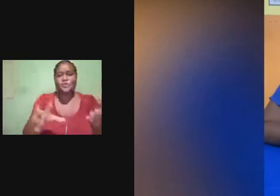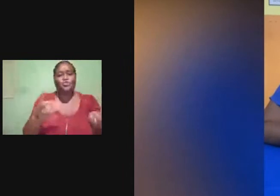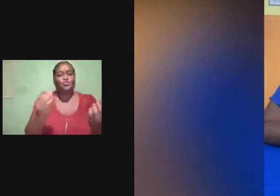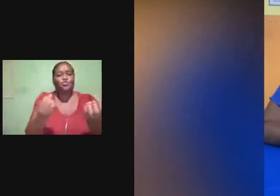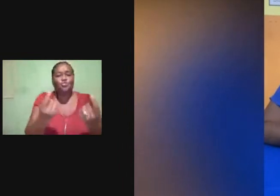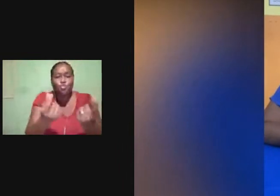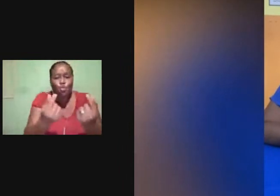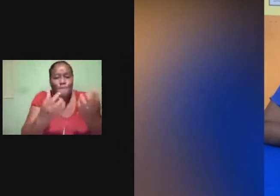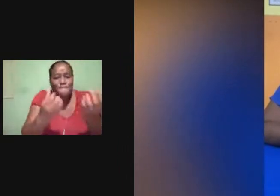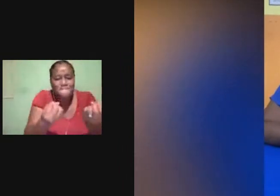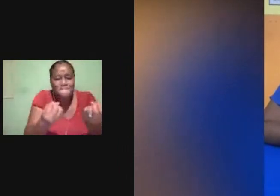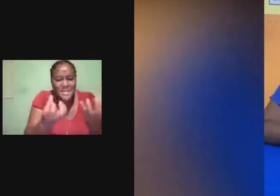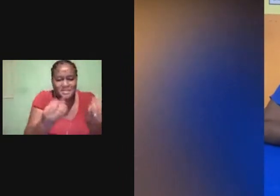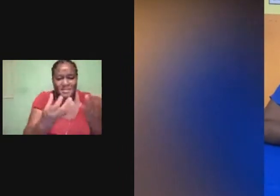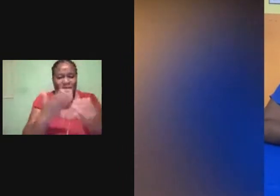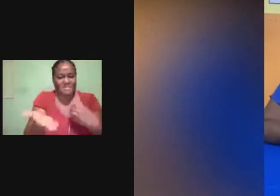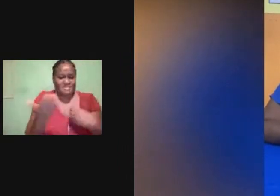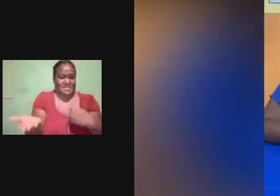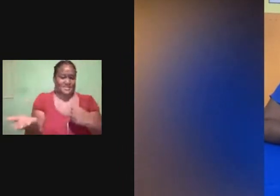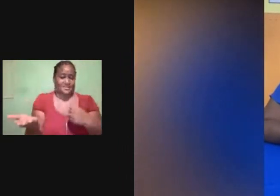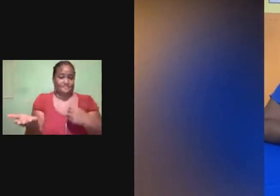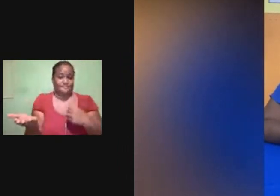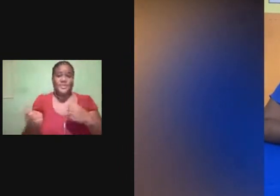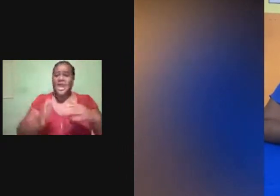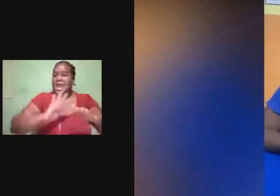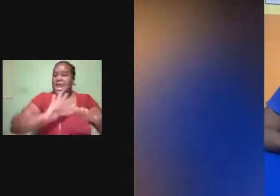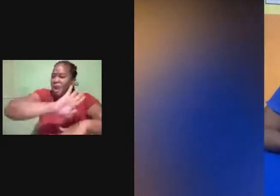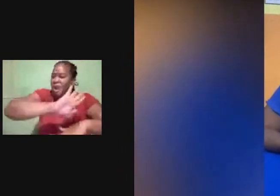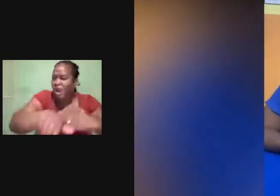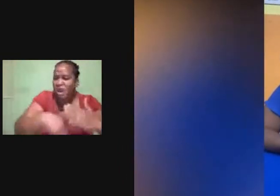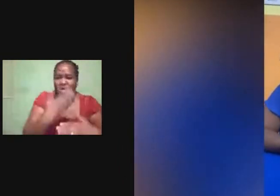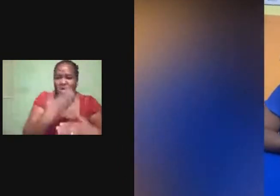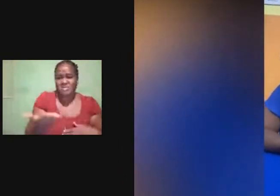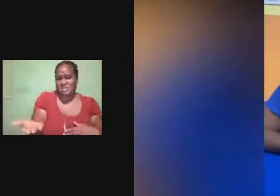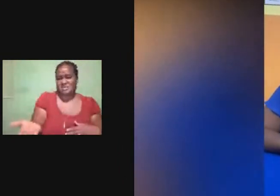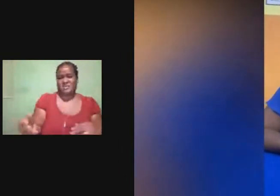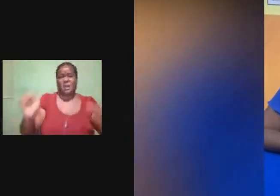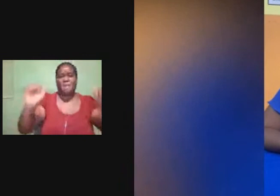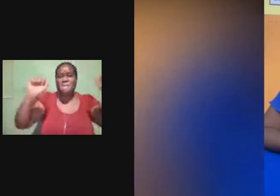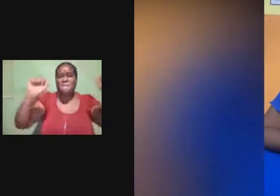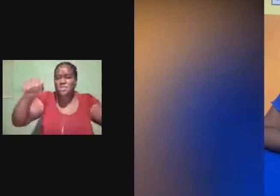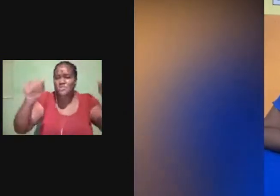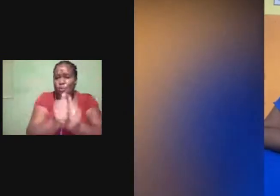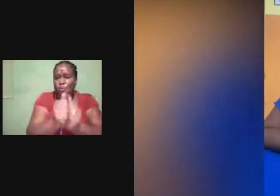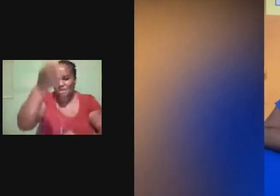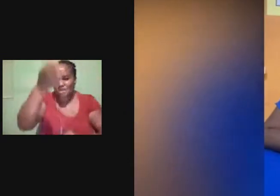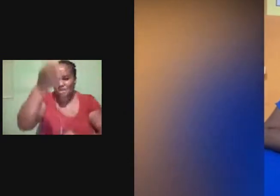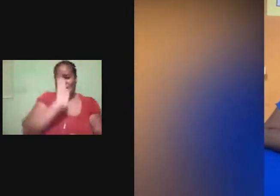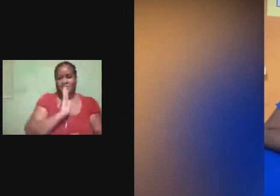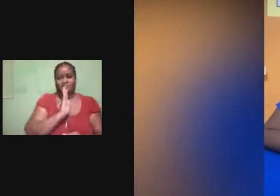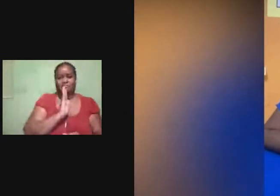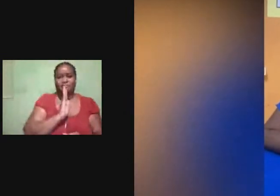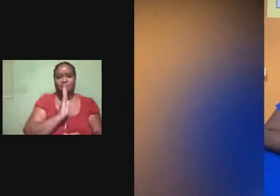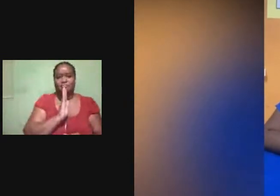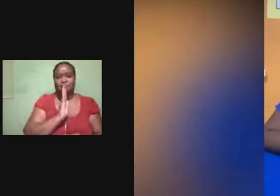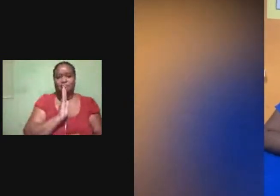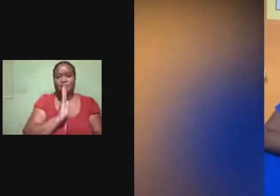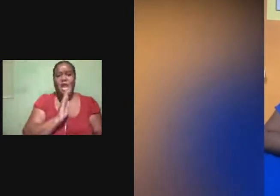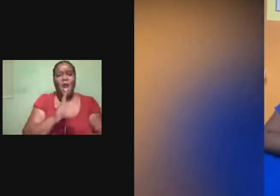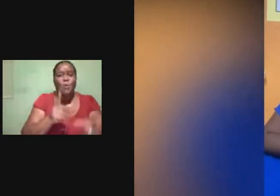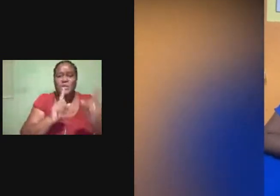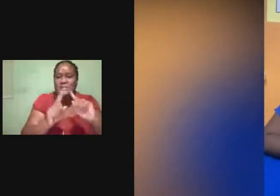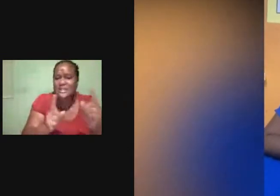all things are possible with God. So, when next you see somebody that has